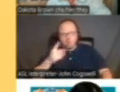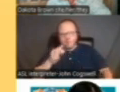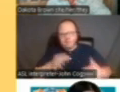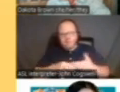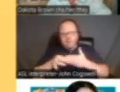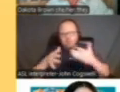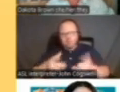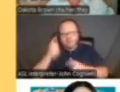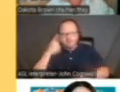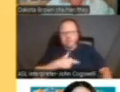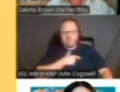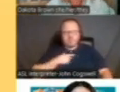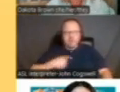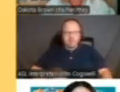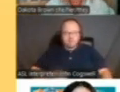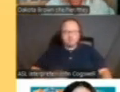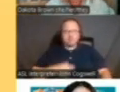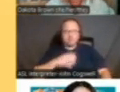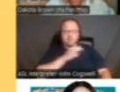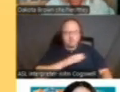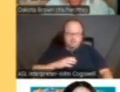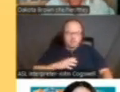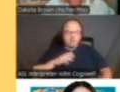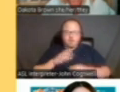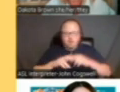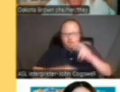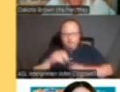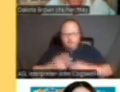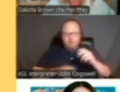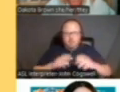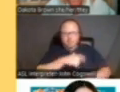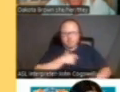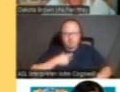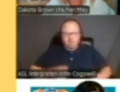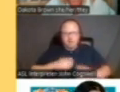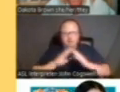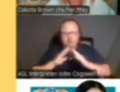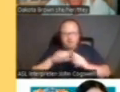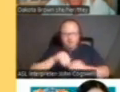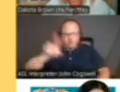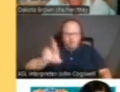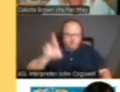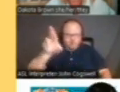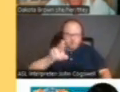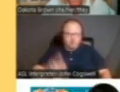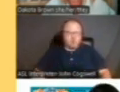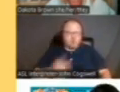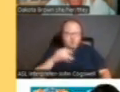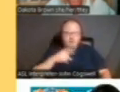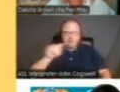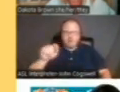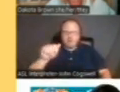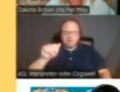the Chinese Committee on Building Chinatown in Riverside. We'll have Tai Chi.